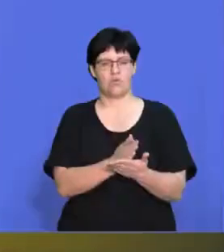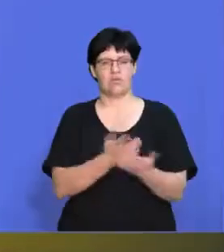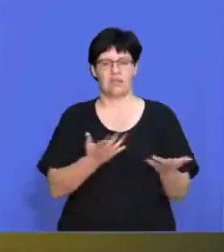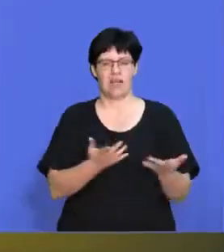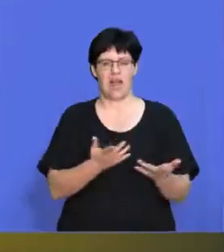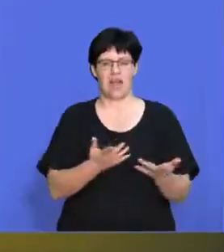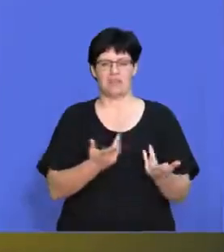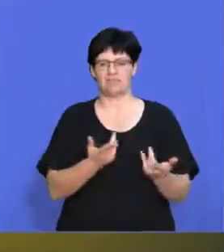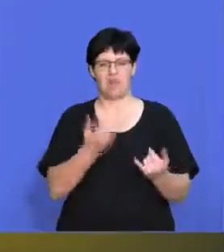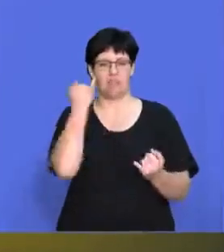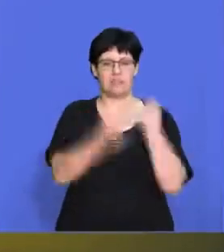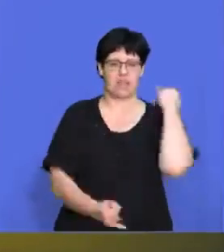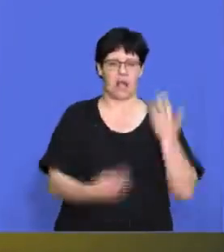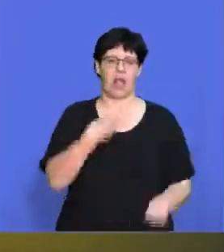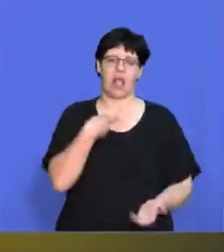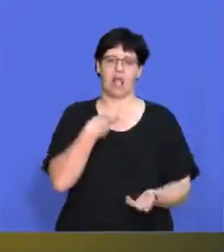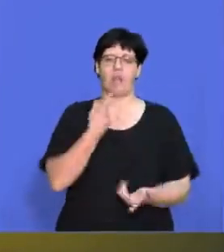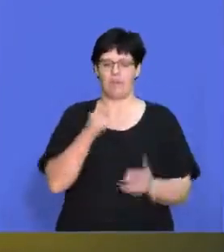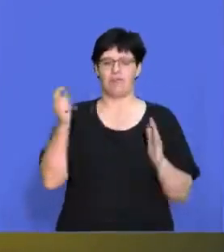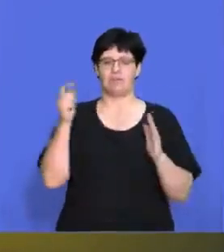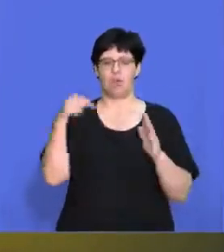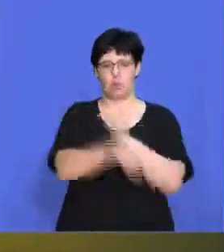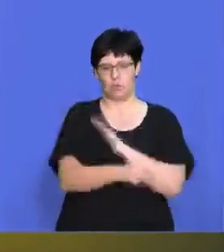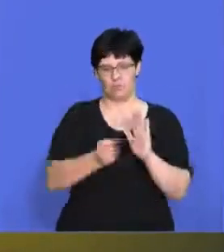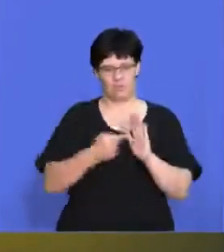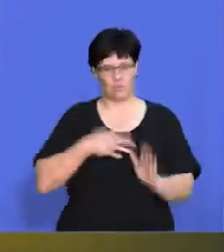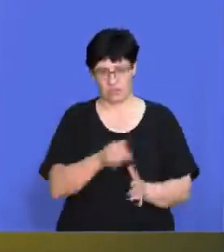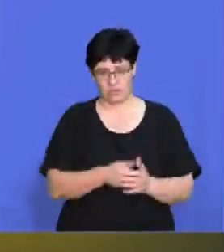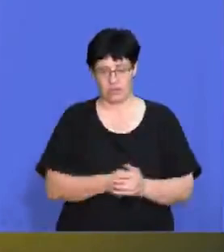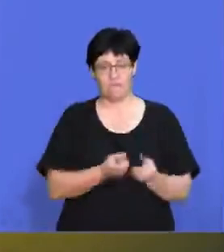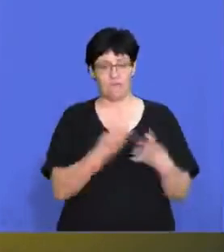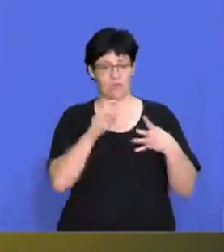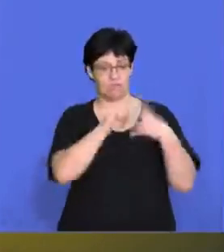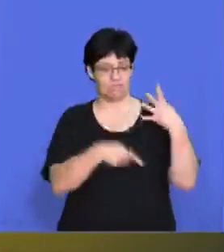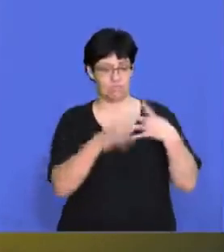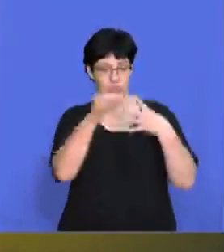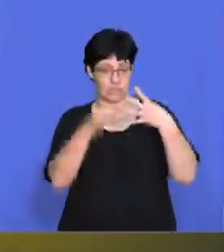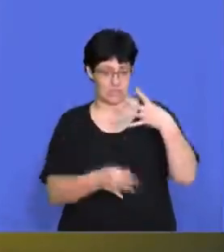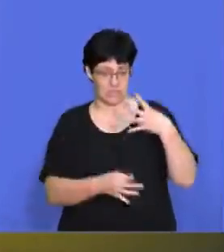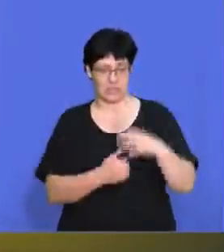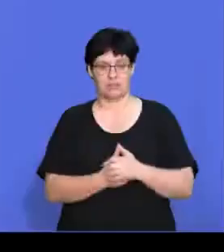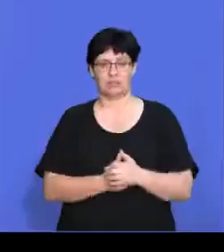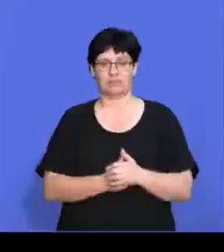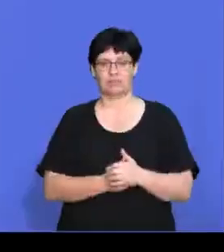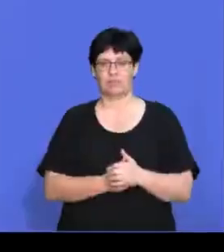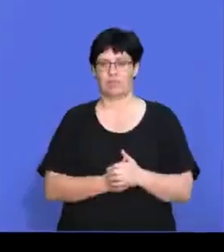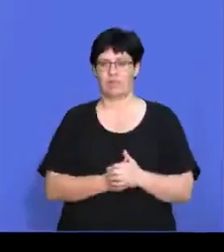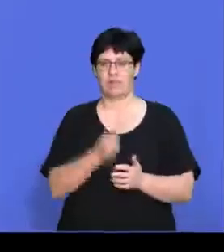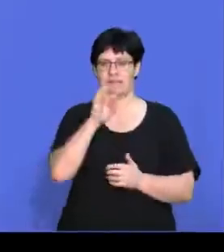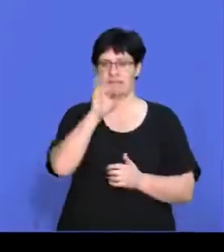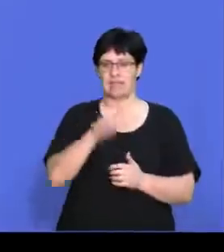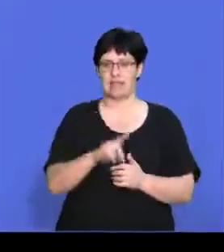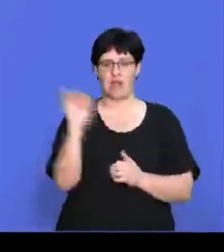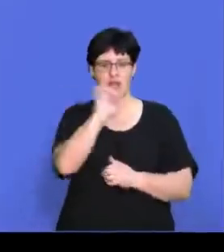make any silly mistakes that could potentially cost you some marks. So the first multiple choice question that we're going to go through is